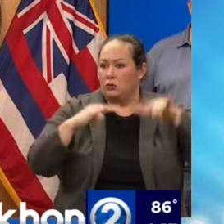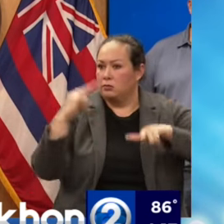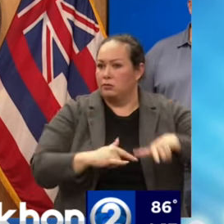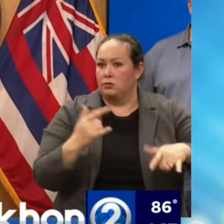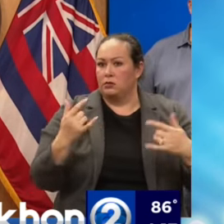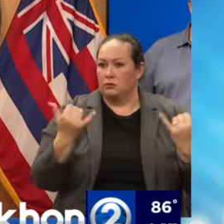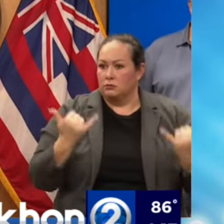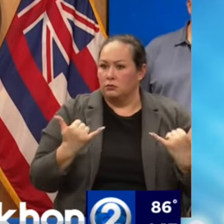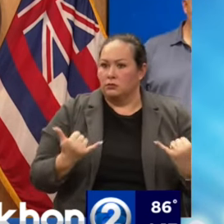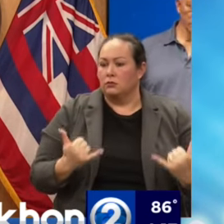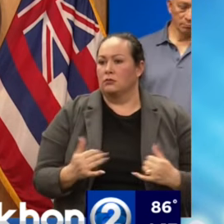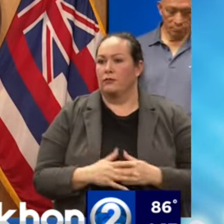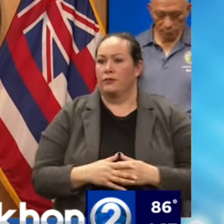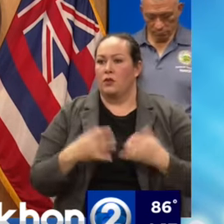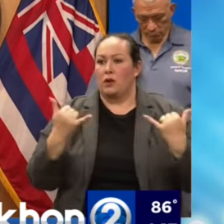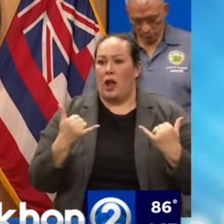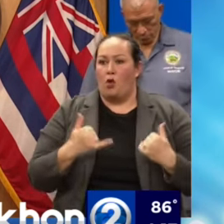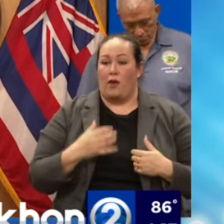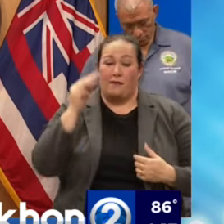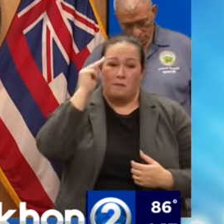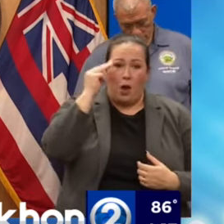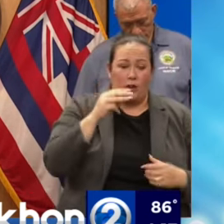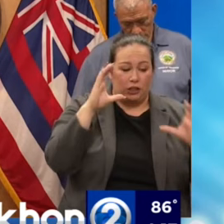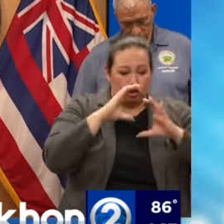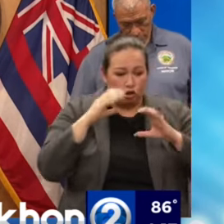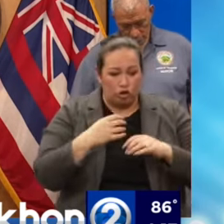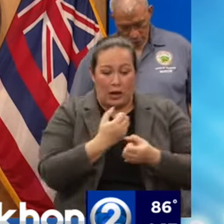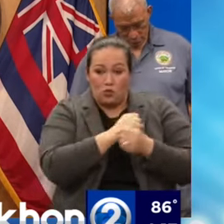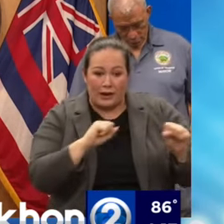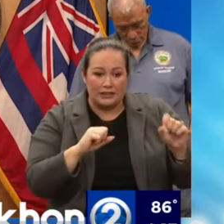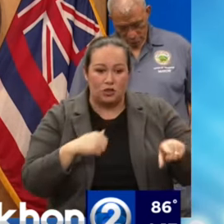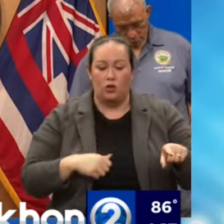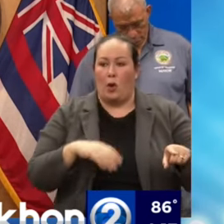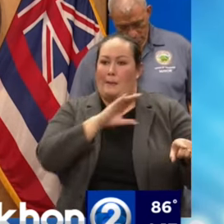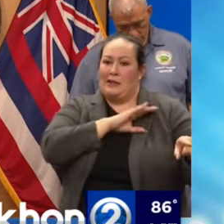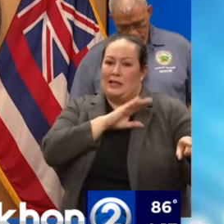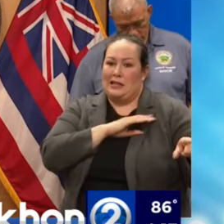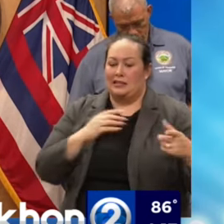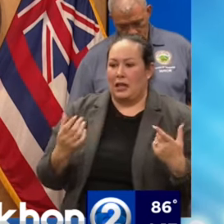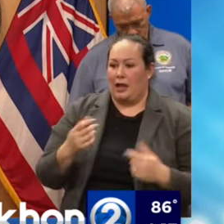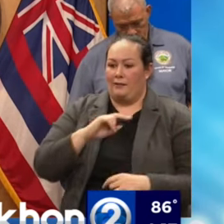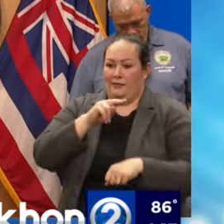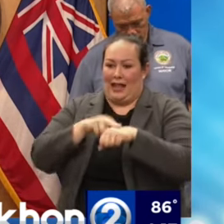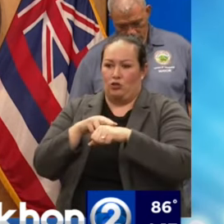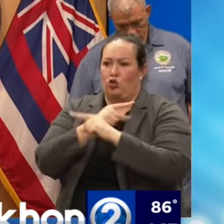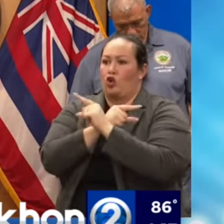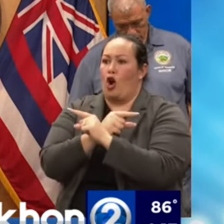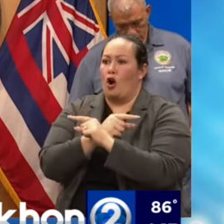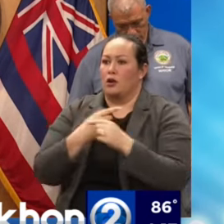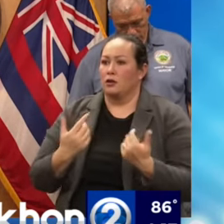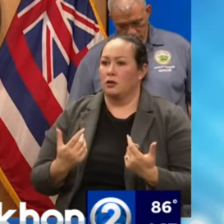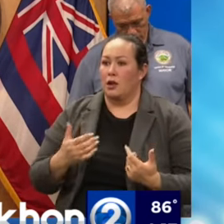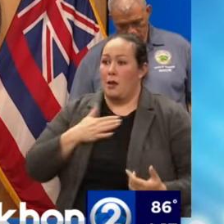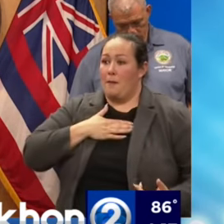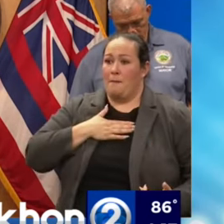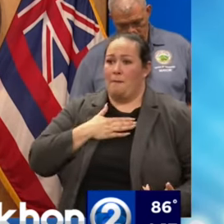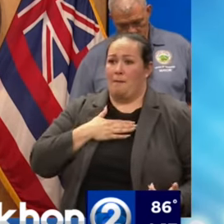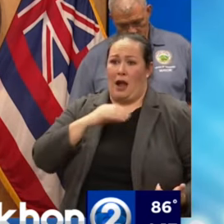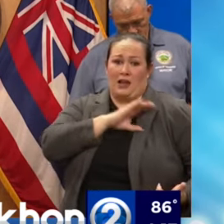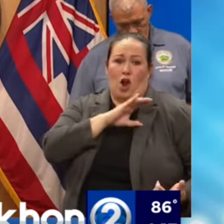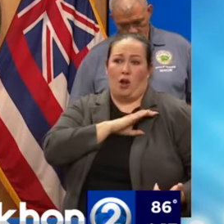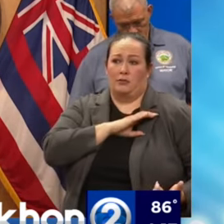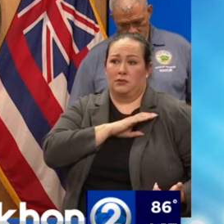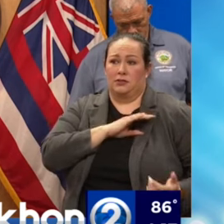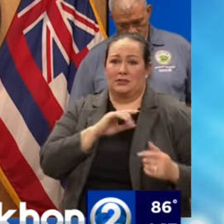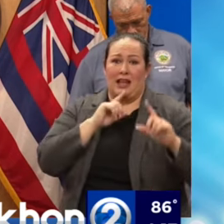Right now, we've got Maui search and rescue. We've got the police department. We've got some folks from the National Guard. My cops answer